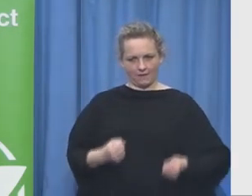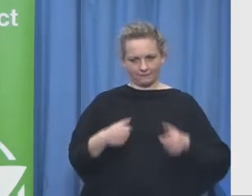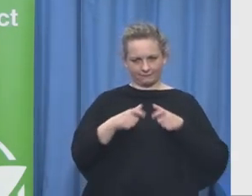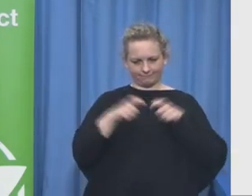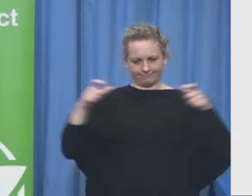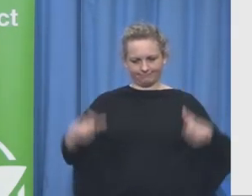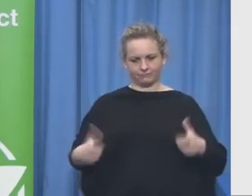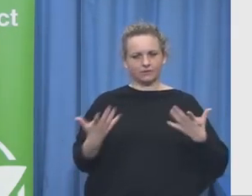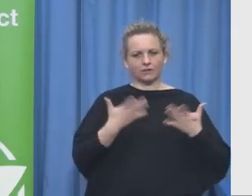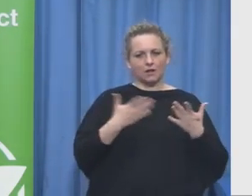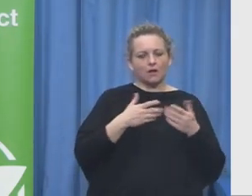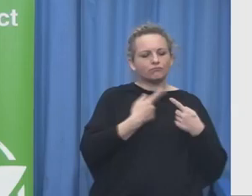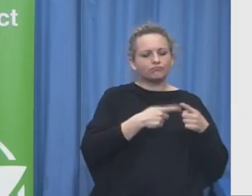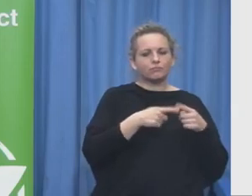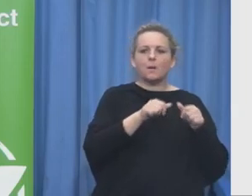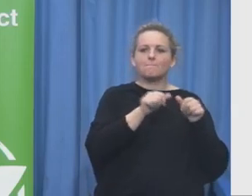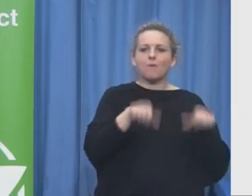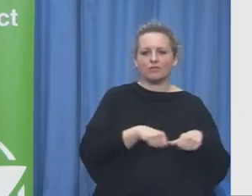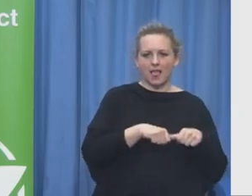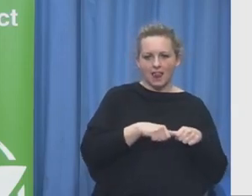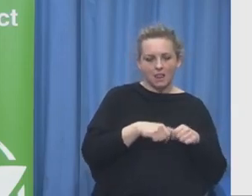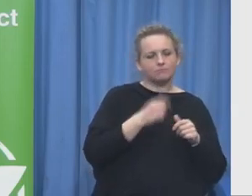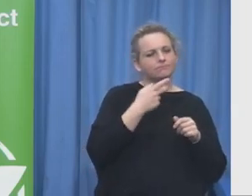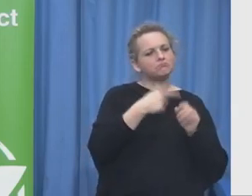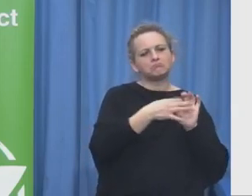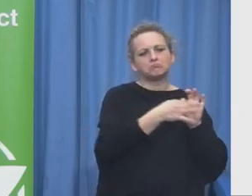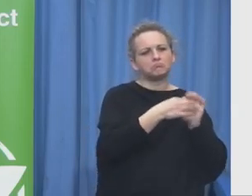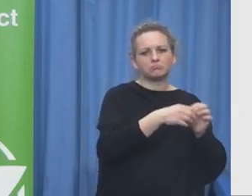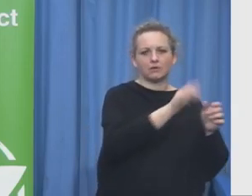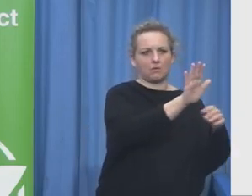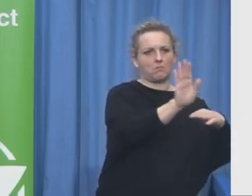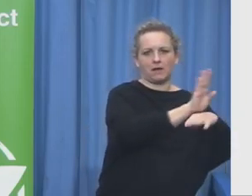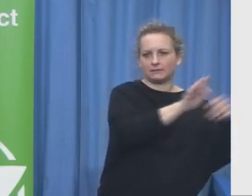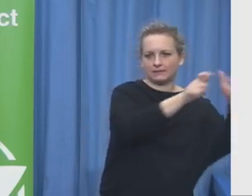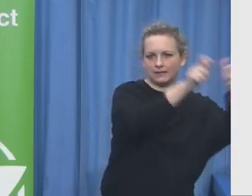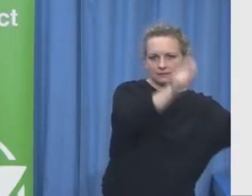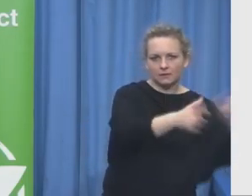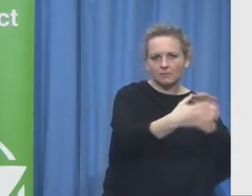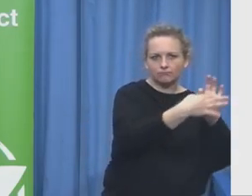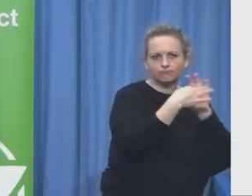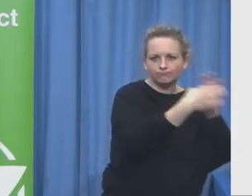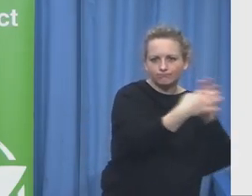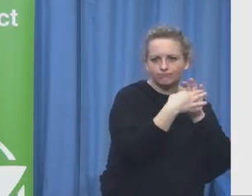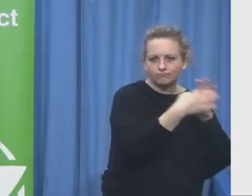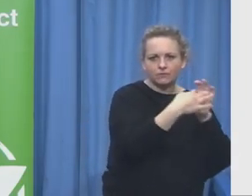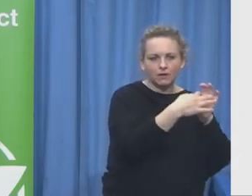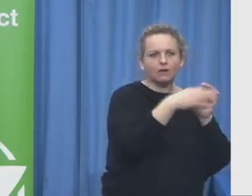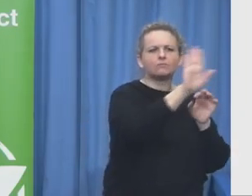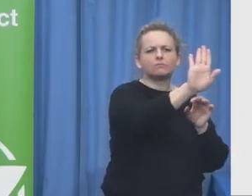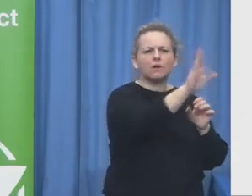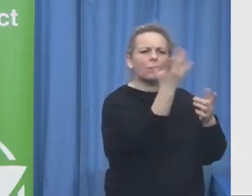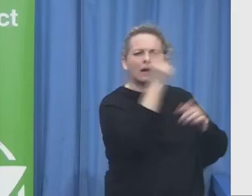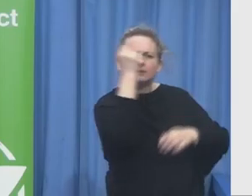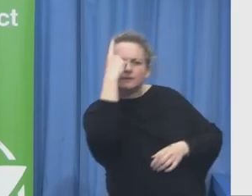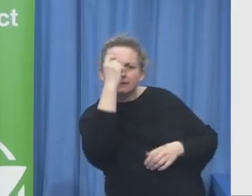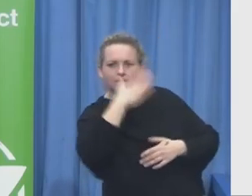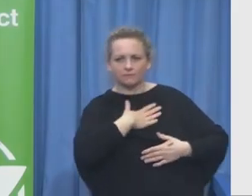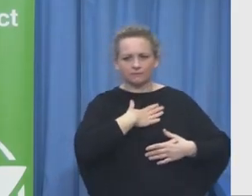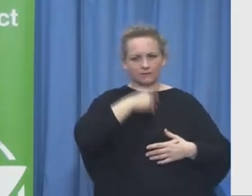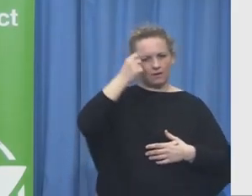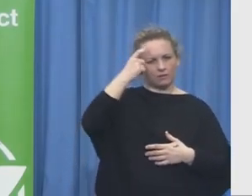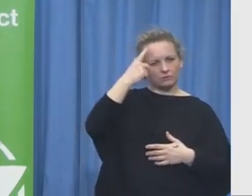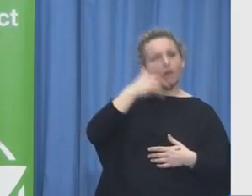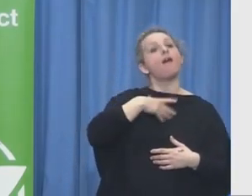communication the transparency the mutual understanding the recognition of our added values but there are always